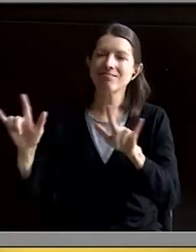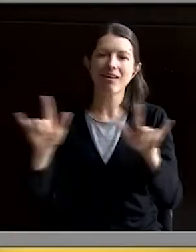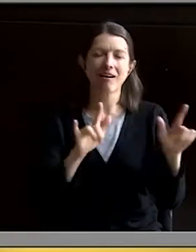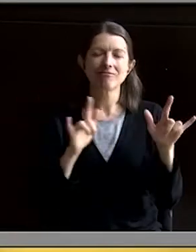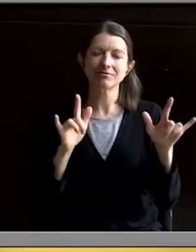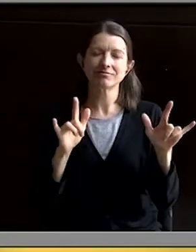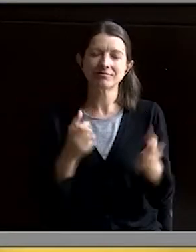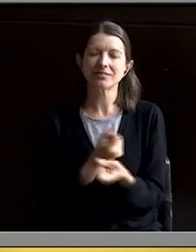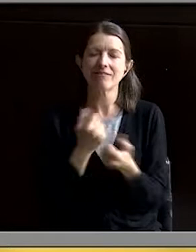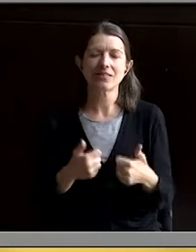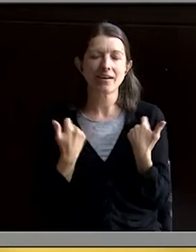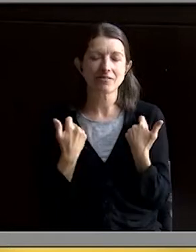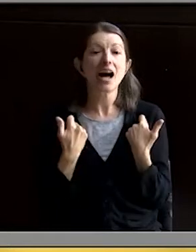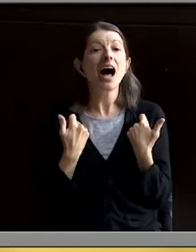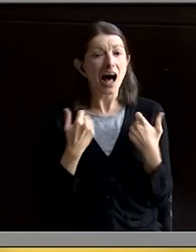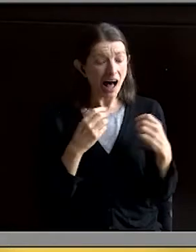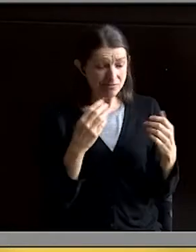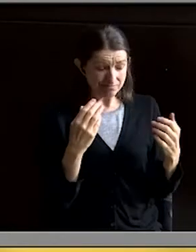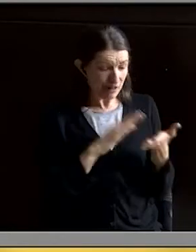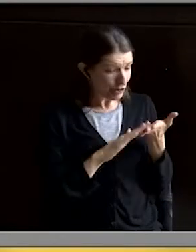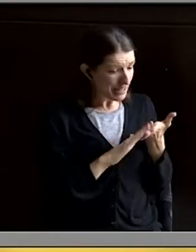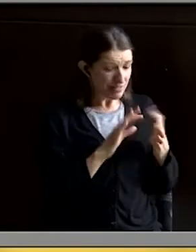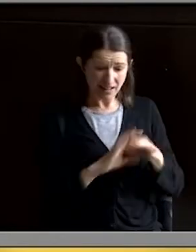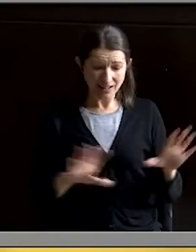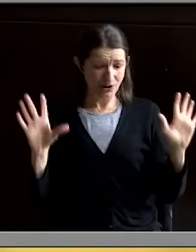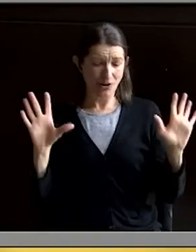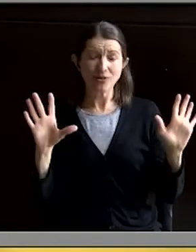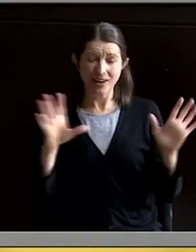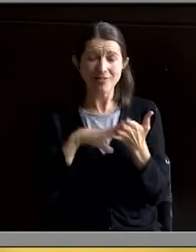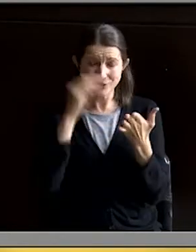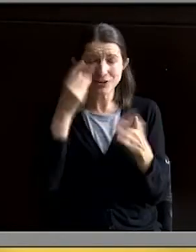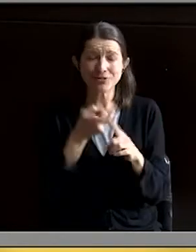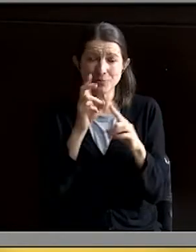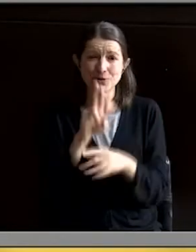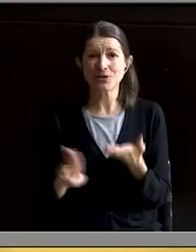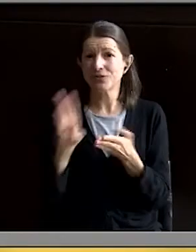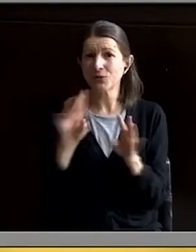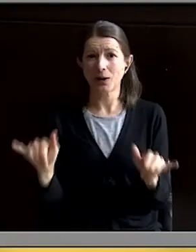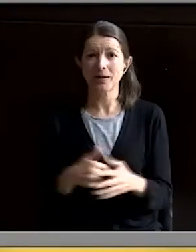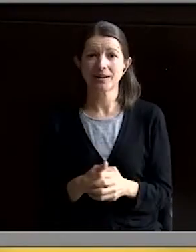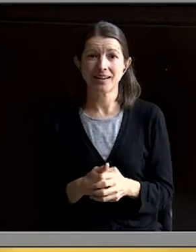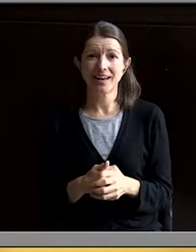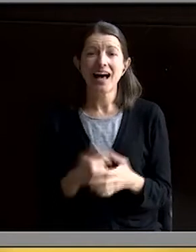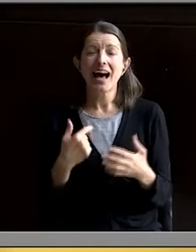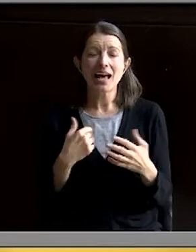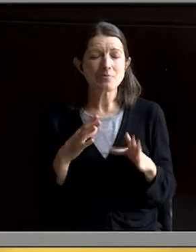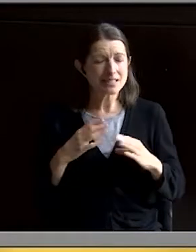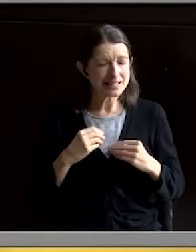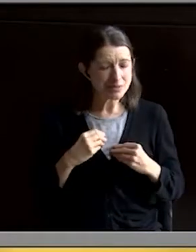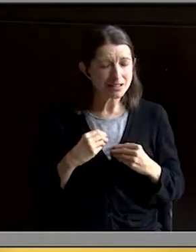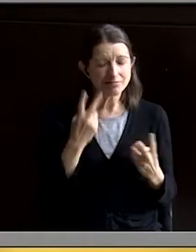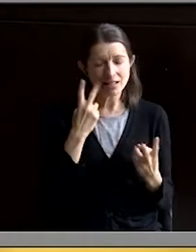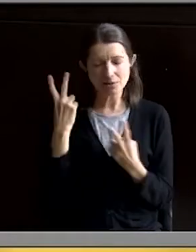My time at UW has taught me forgiveness and letting go. I stand on the stage still remembering but slowly accepting the person I was.